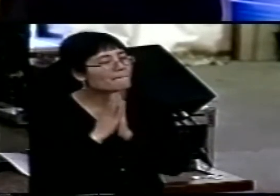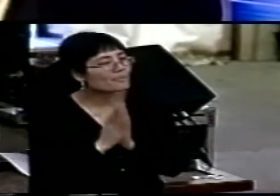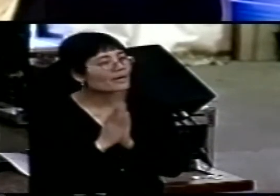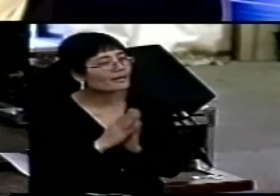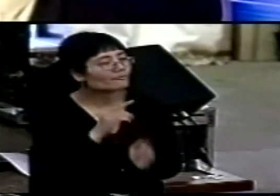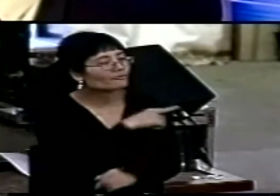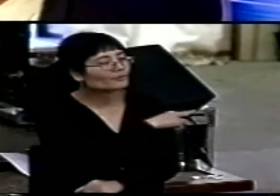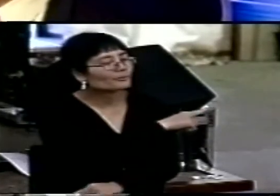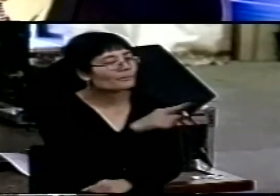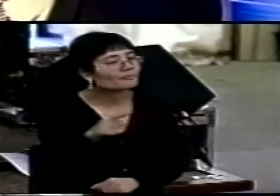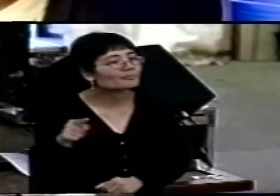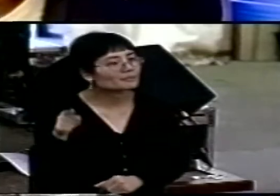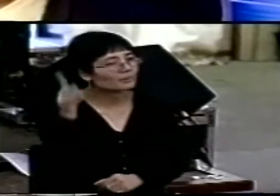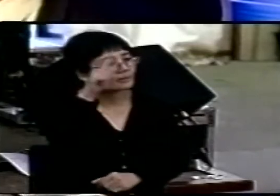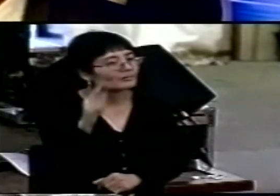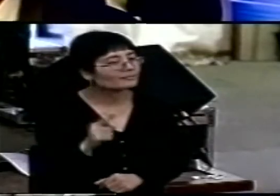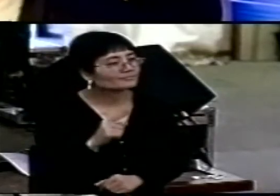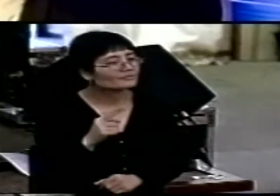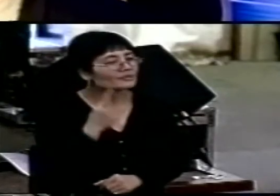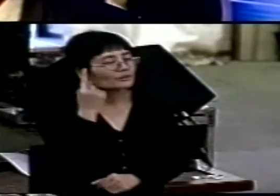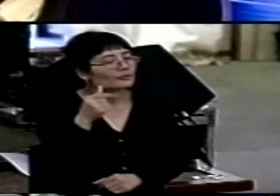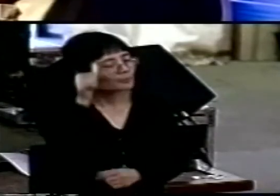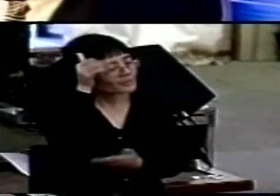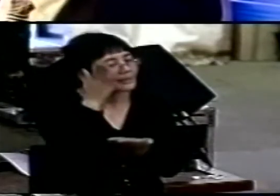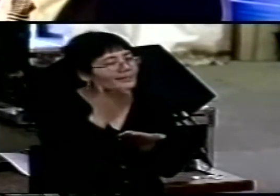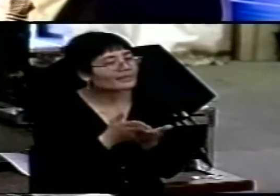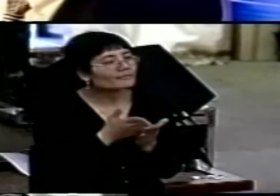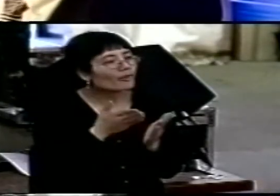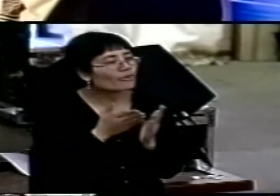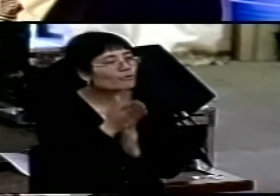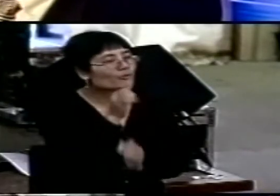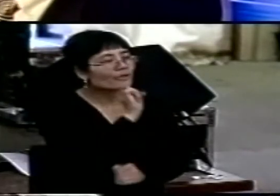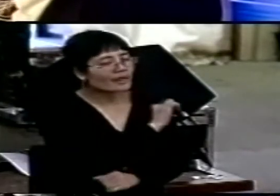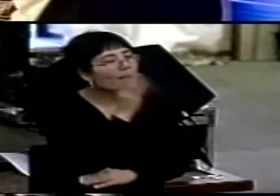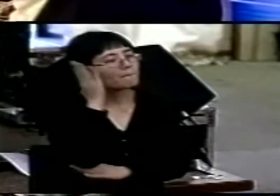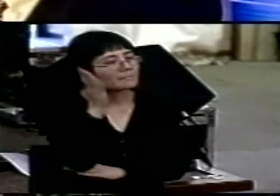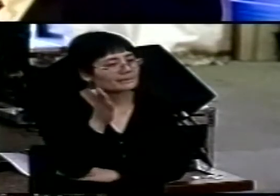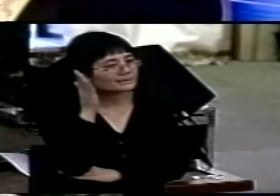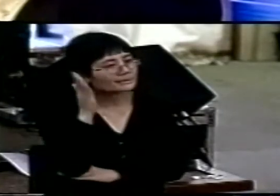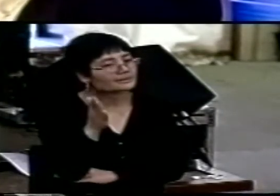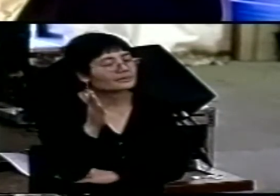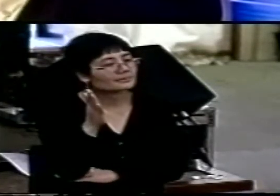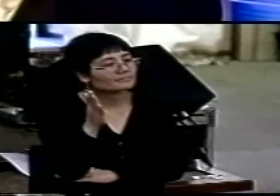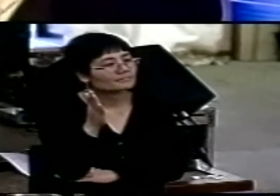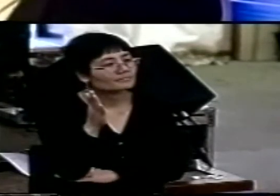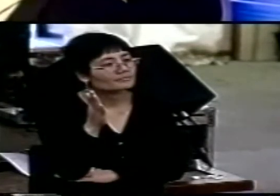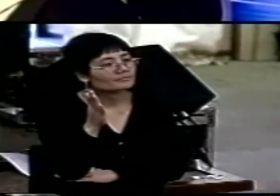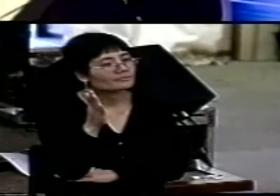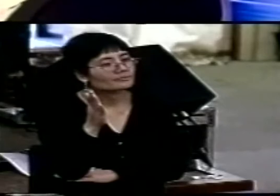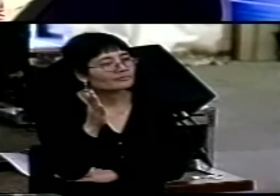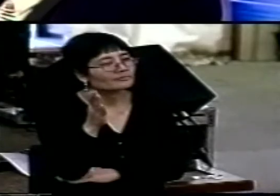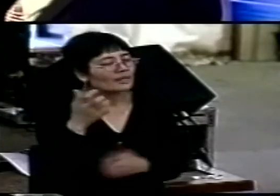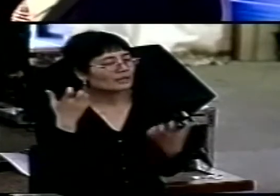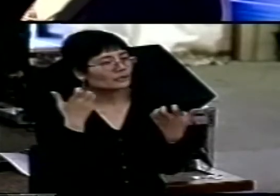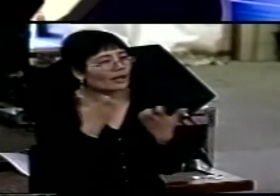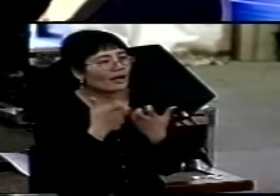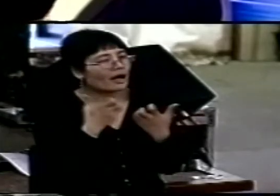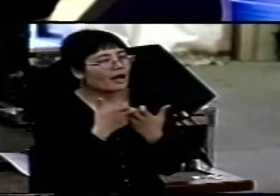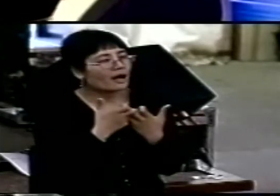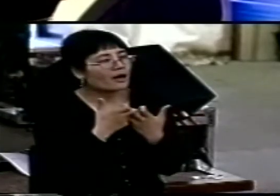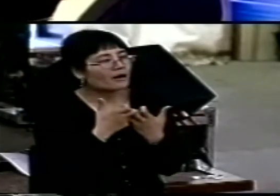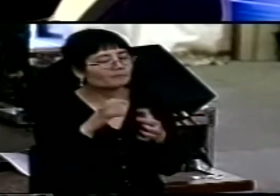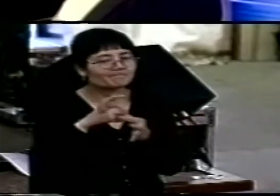will believe in me through their message. How do we keep that tension